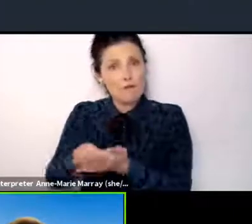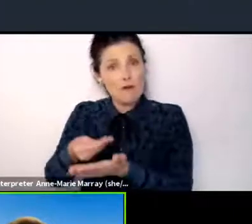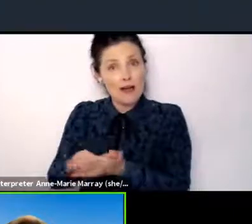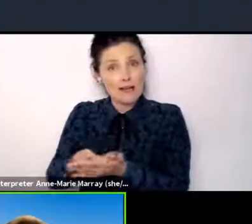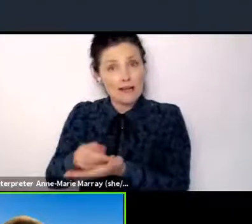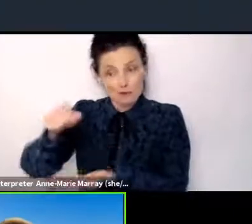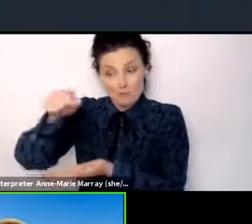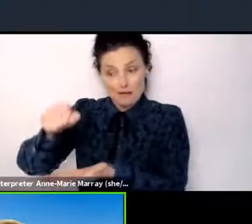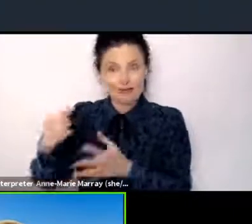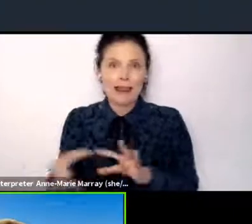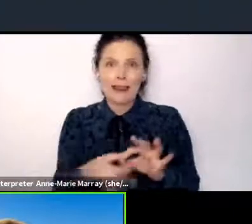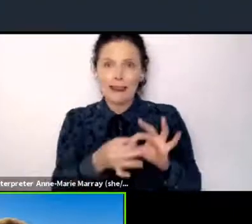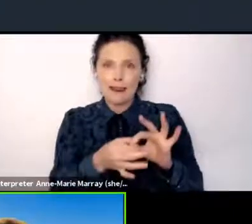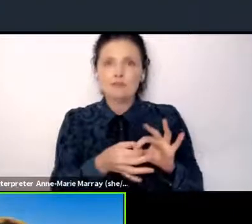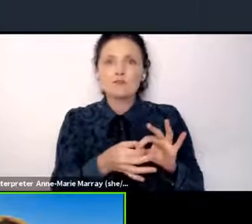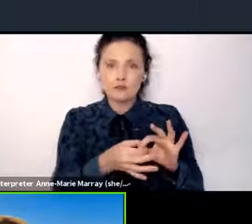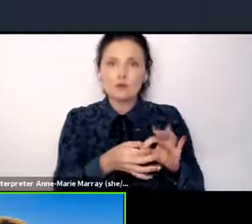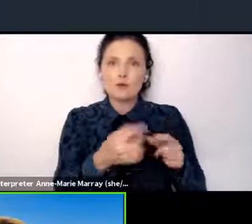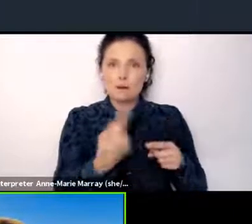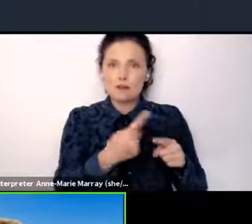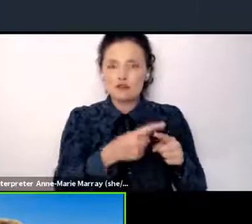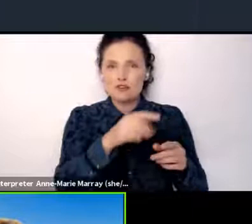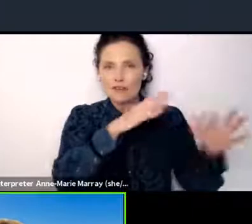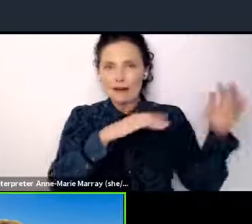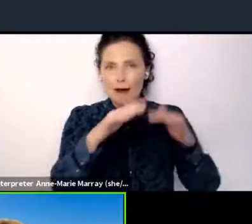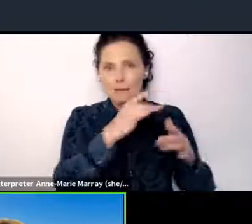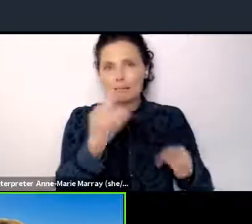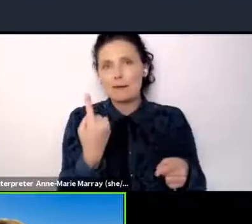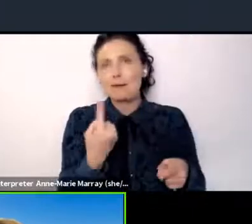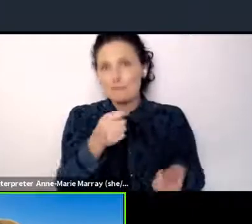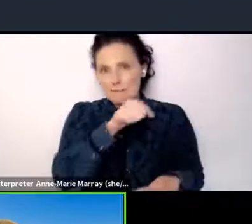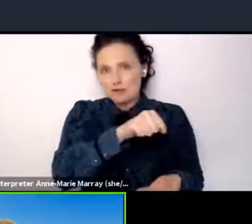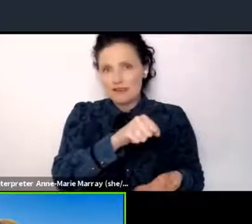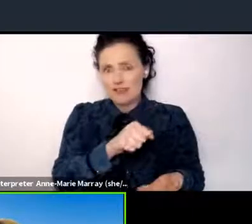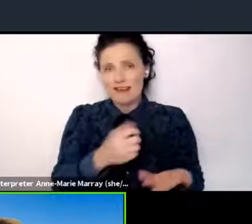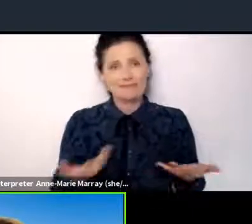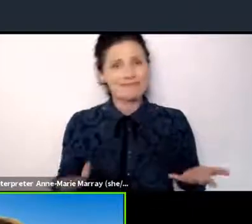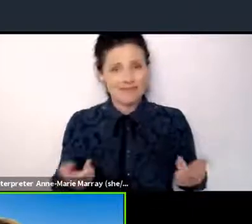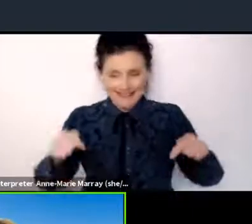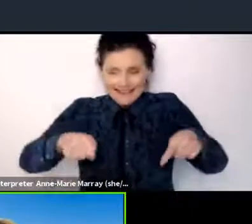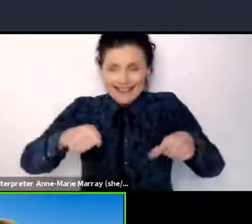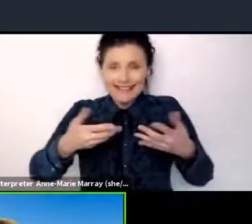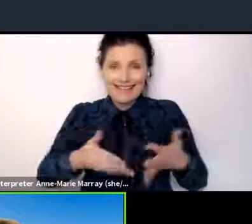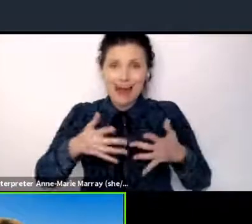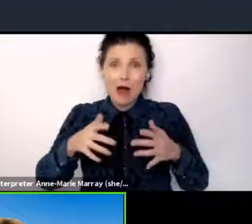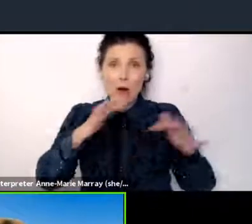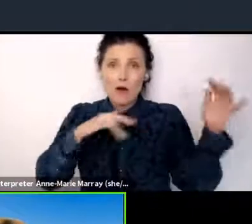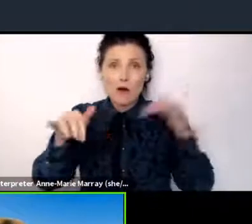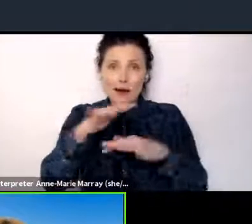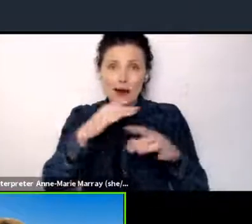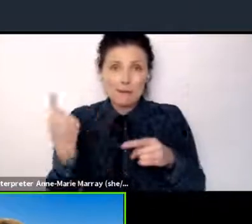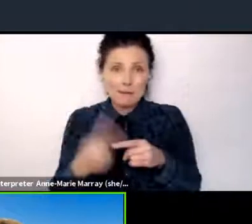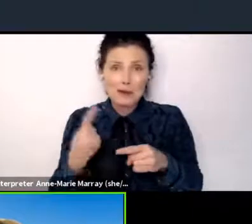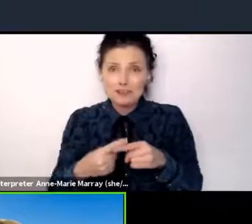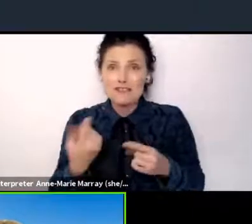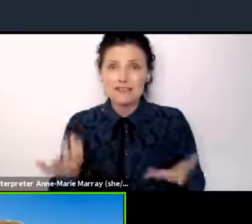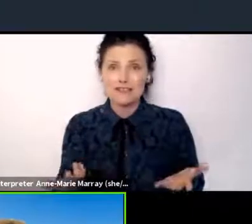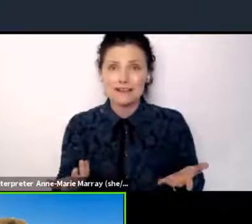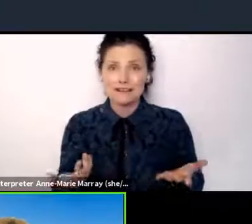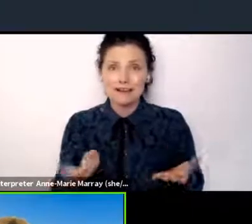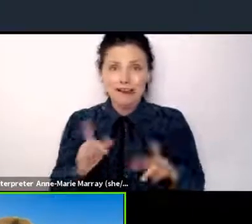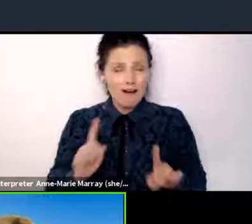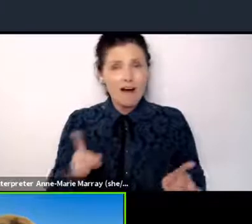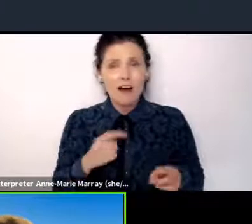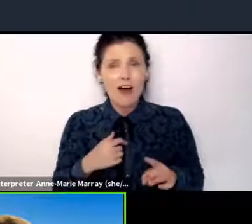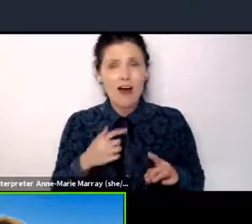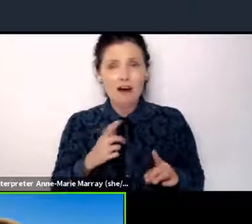and every government budget should be a climate emergency budget. You know, it's no use simply relying on private investment to deliver